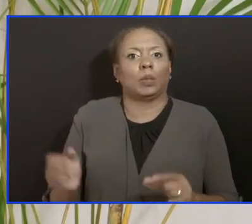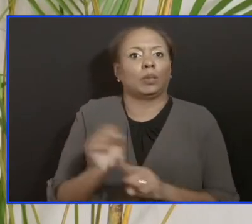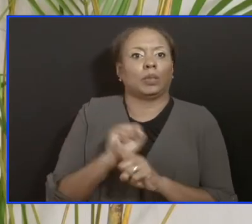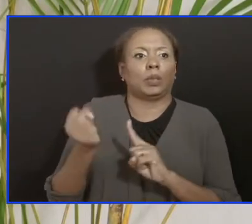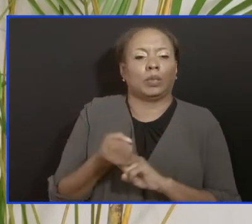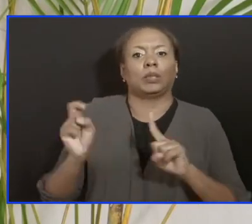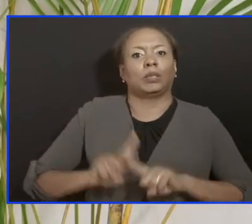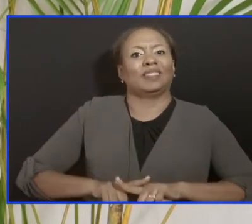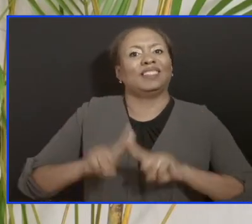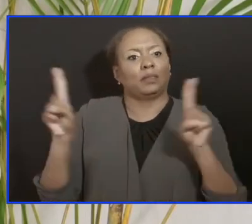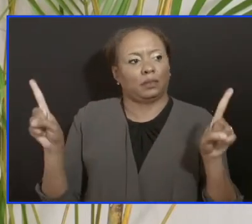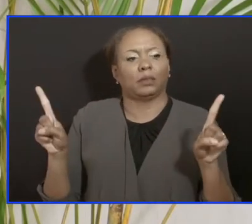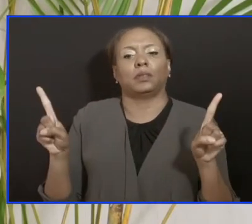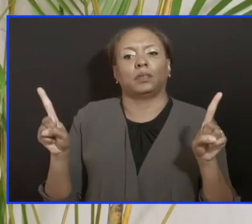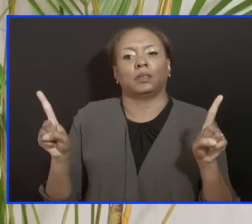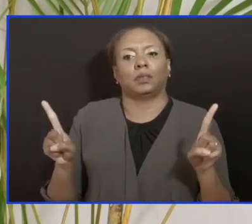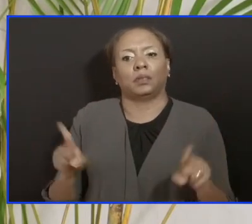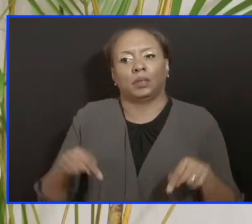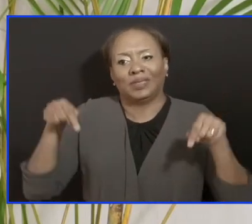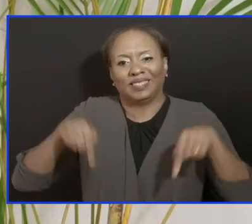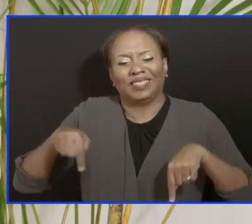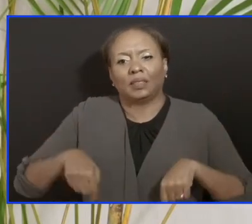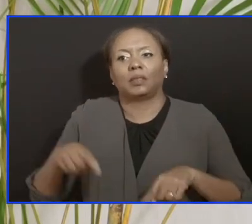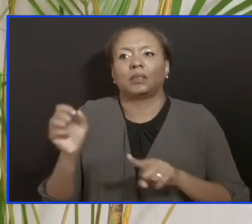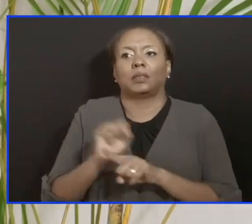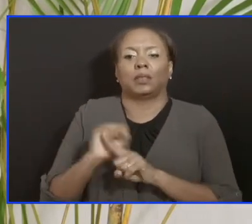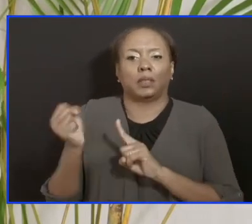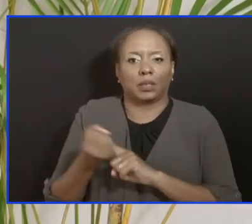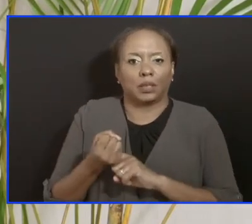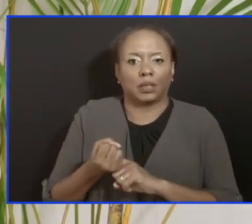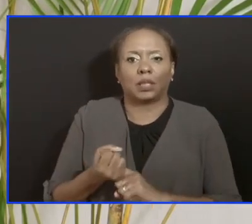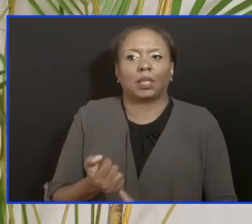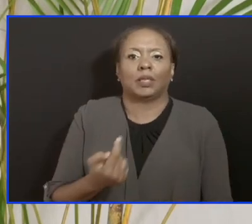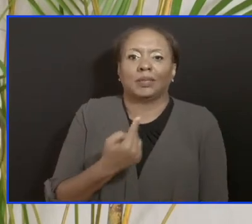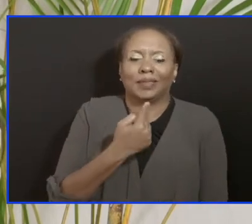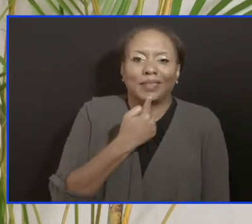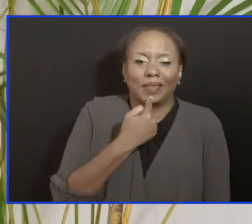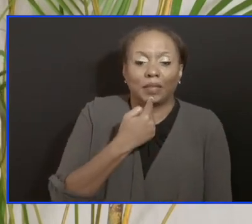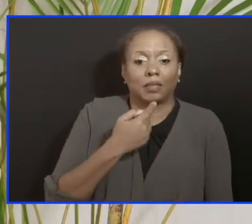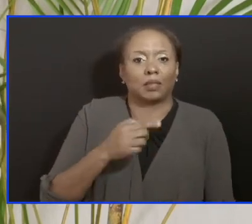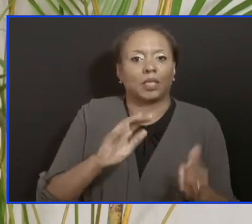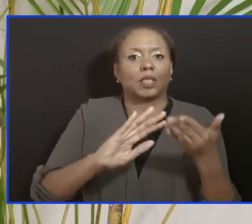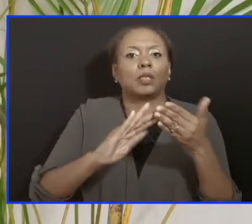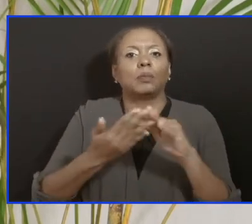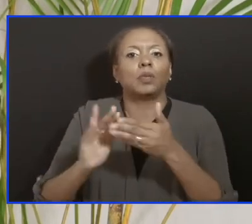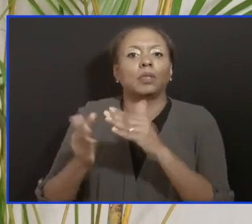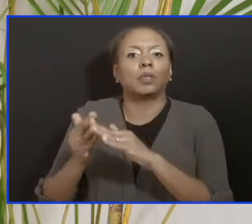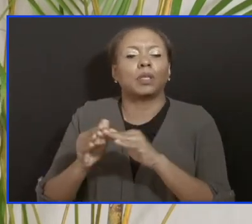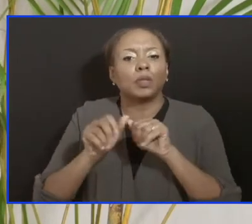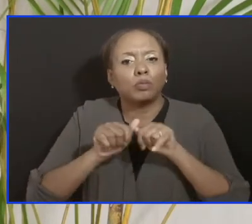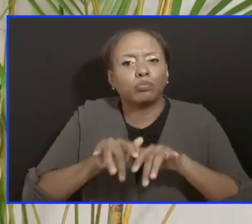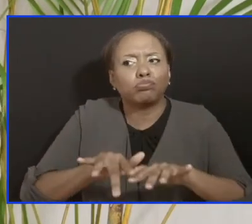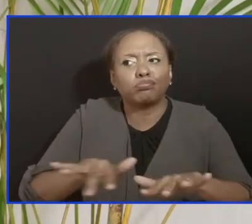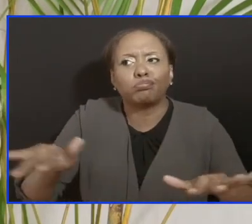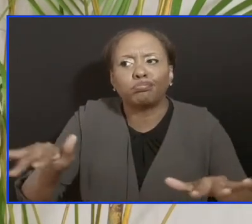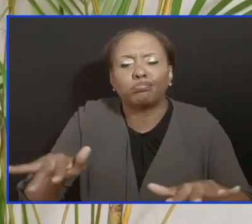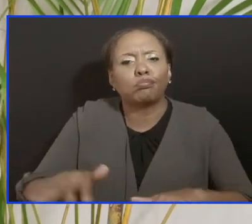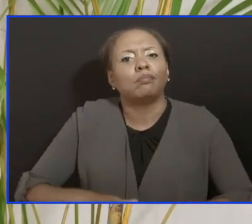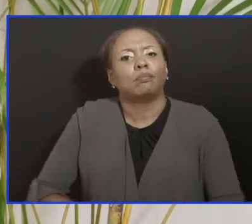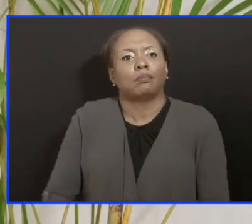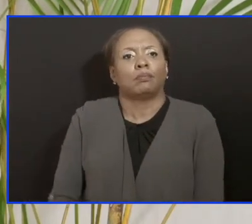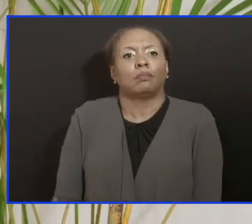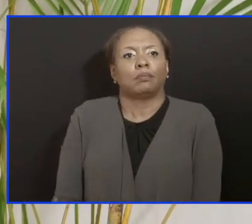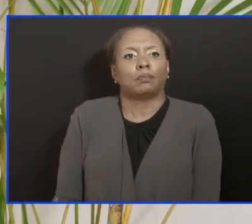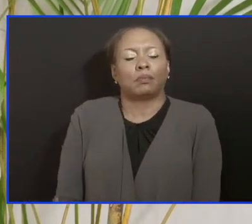that we are in at this point of serious community transmission, the vast